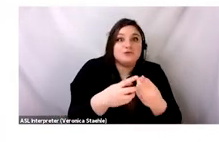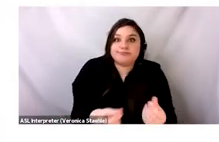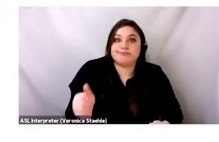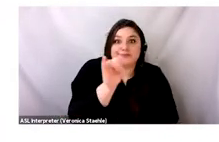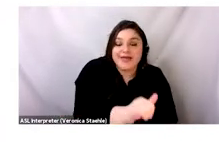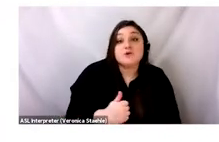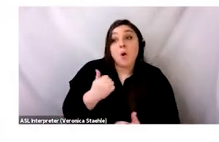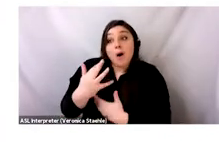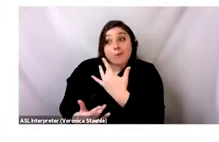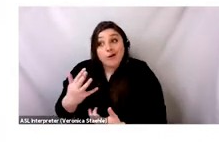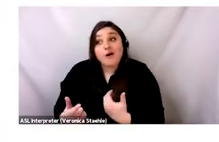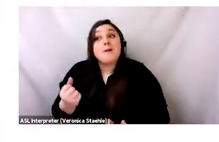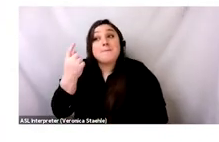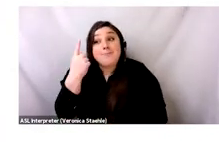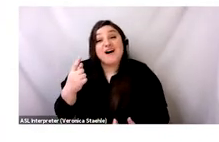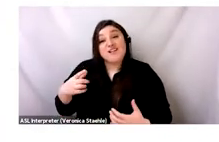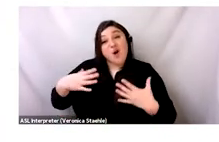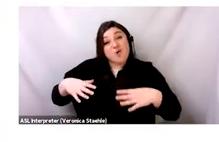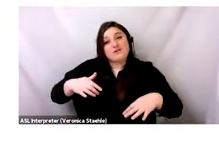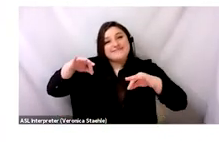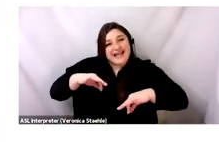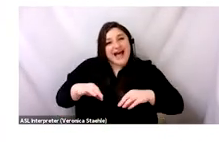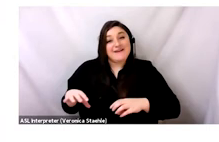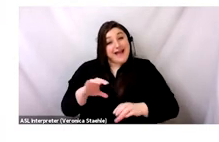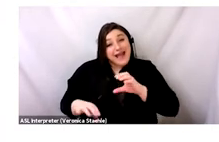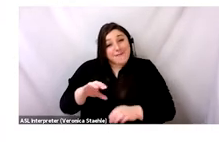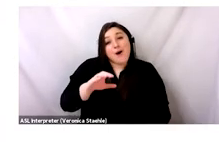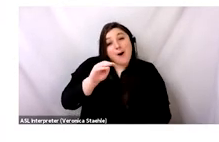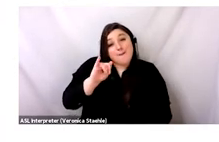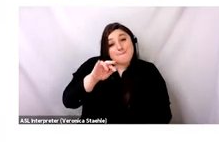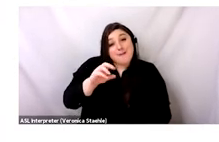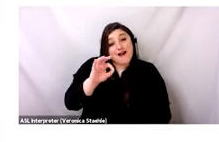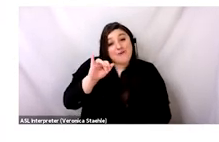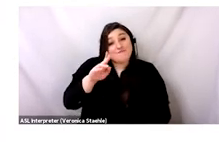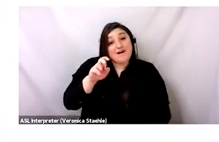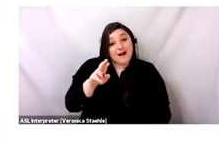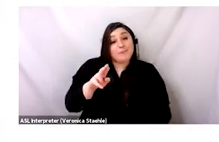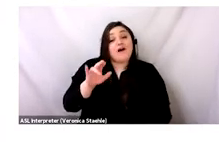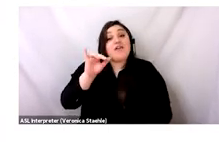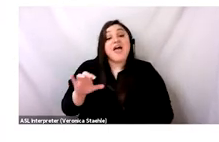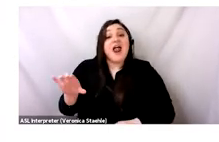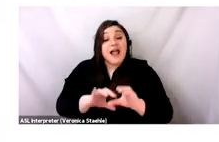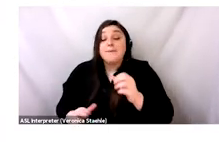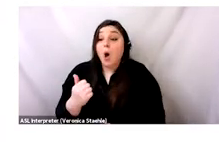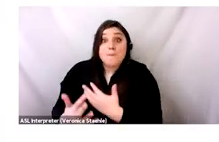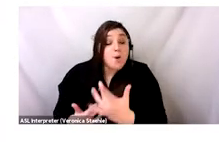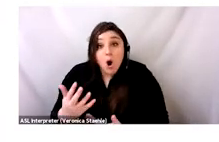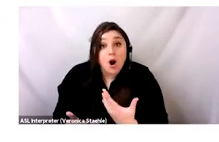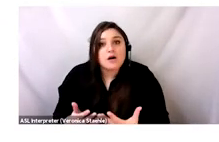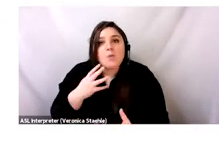nets and leach microfibers and chemicals from the dye. The fish themselves are also, you know, presumably full of microfibers.